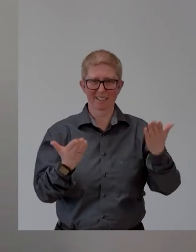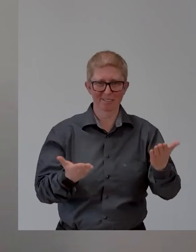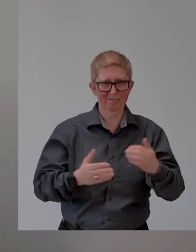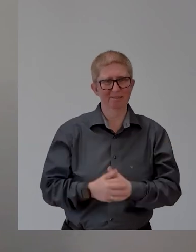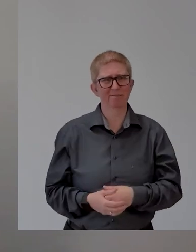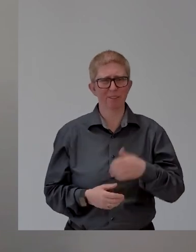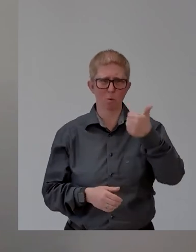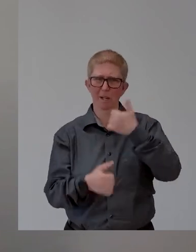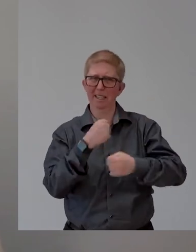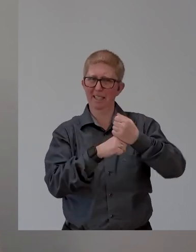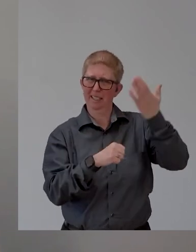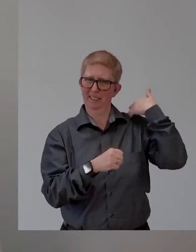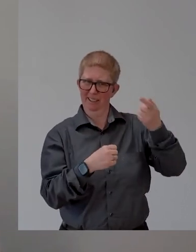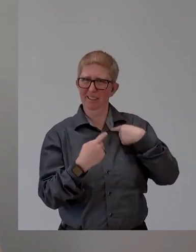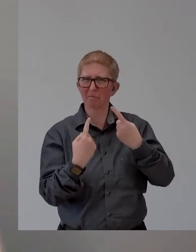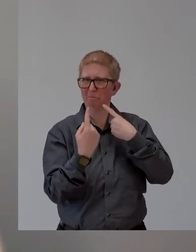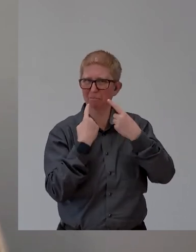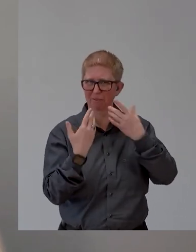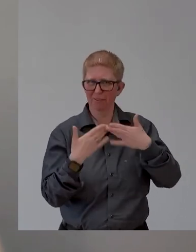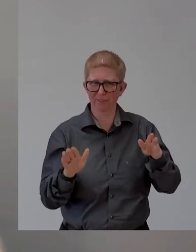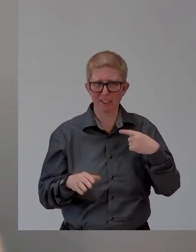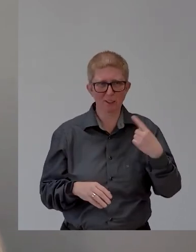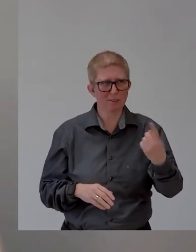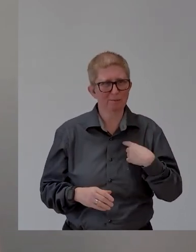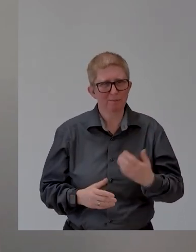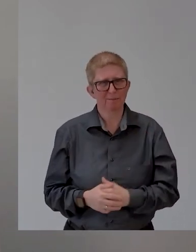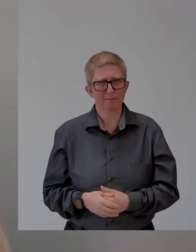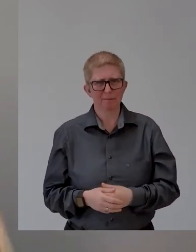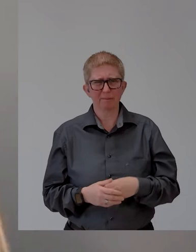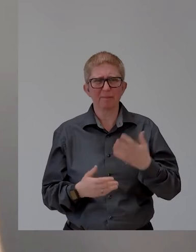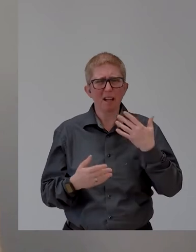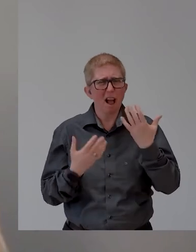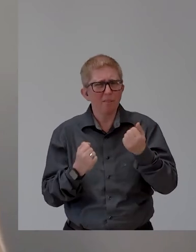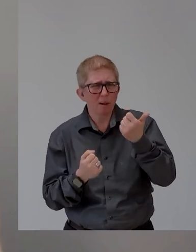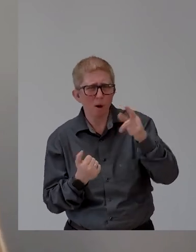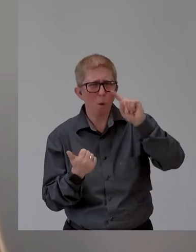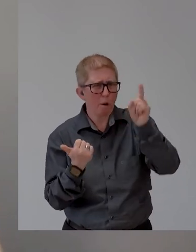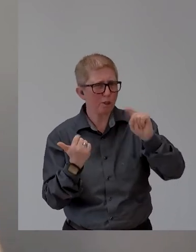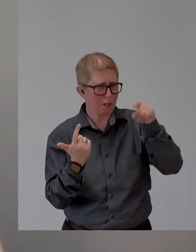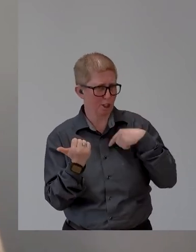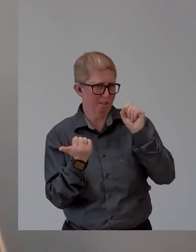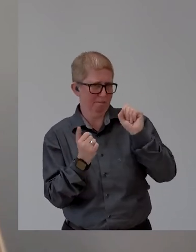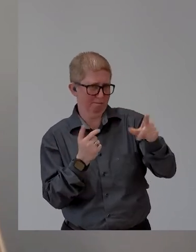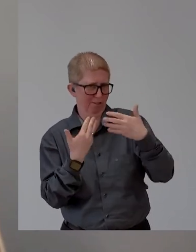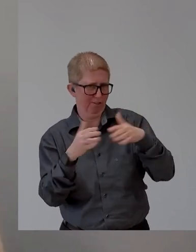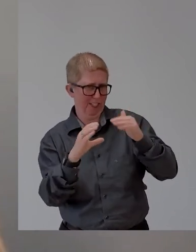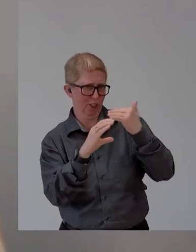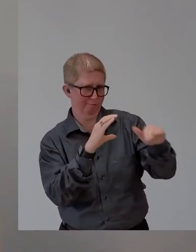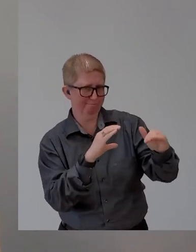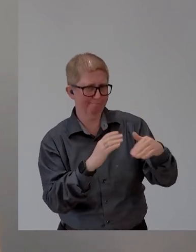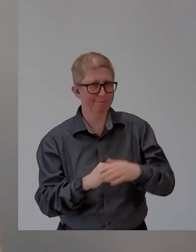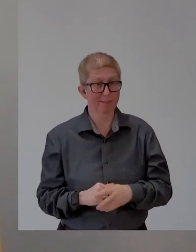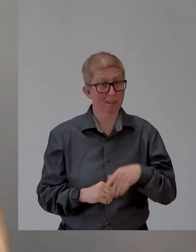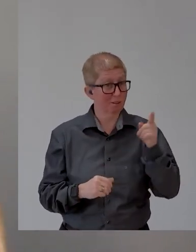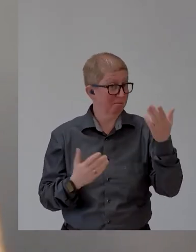Um, and I have so many questions. I'm sure you have so many things that resonate from listening to Steve.